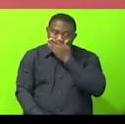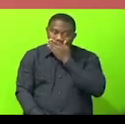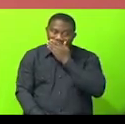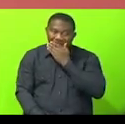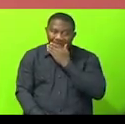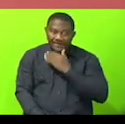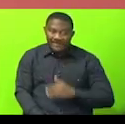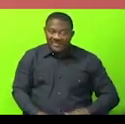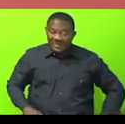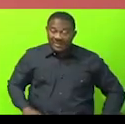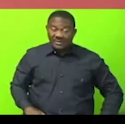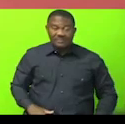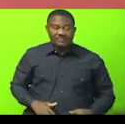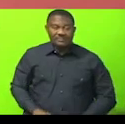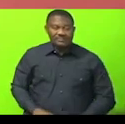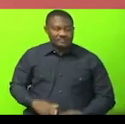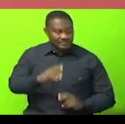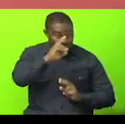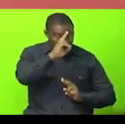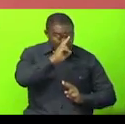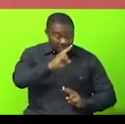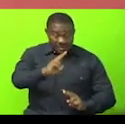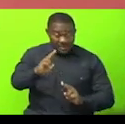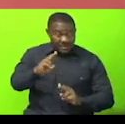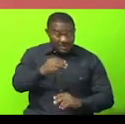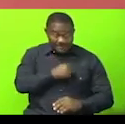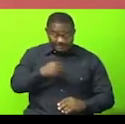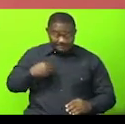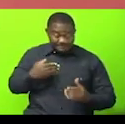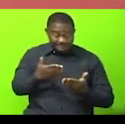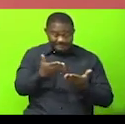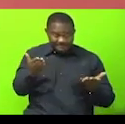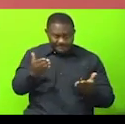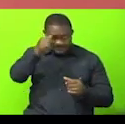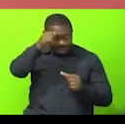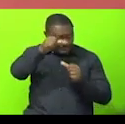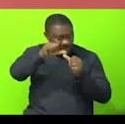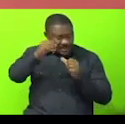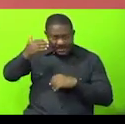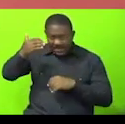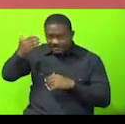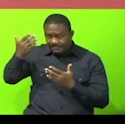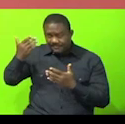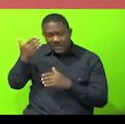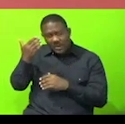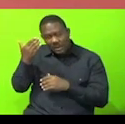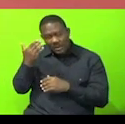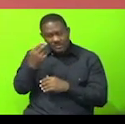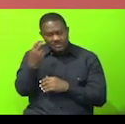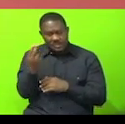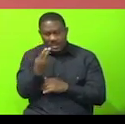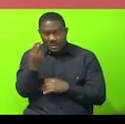Honourable Members, as you may recall, on Thursday,